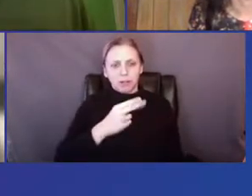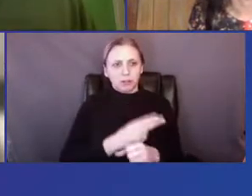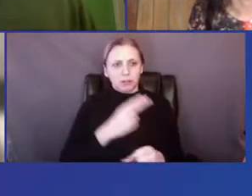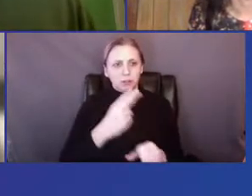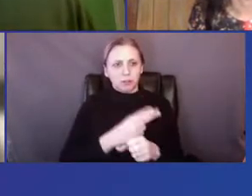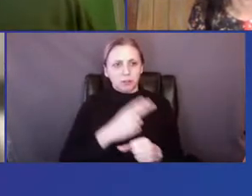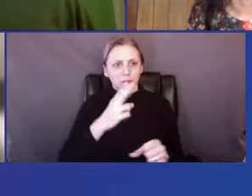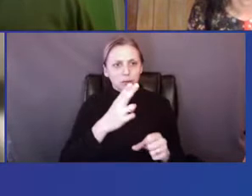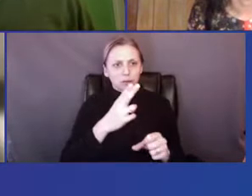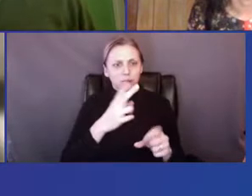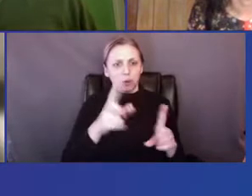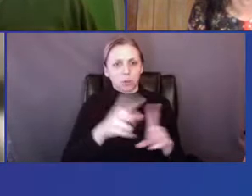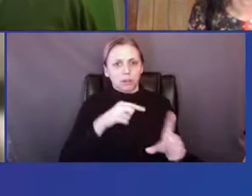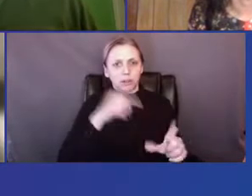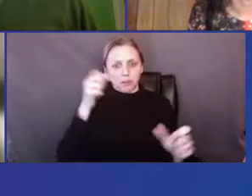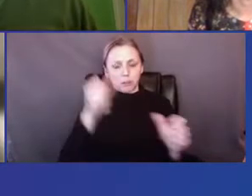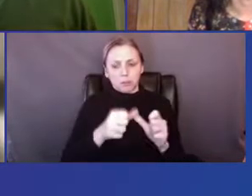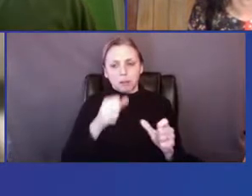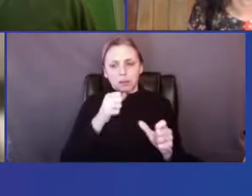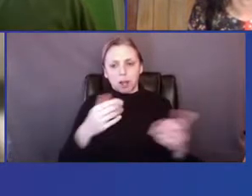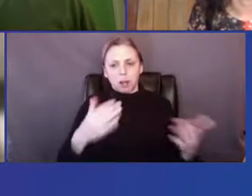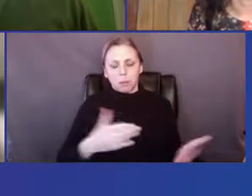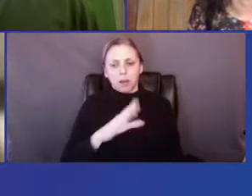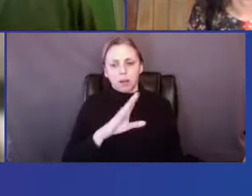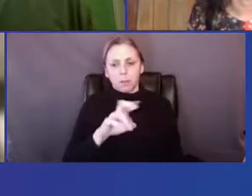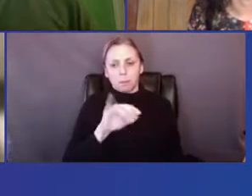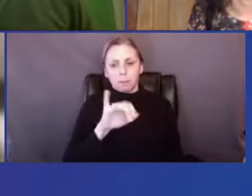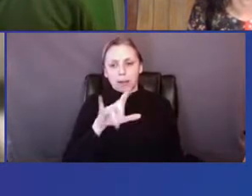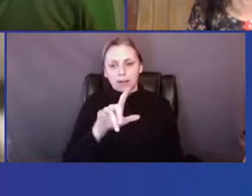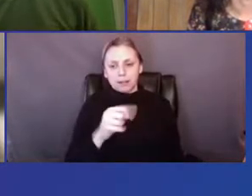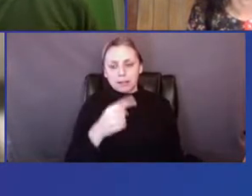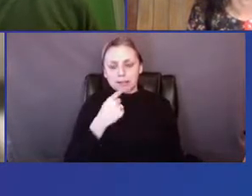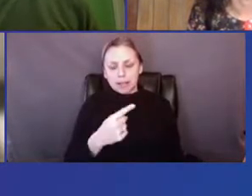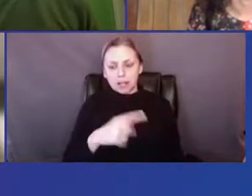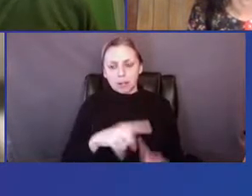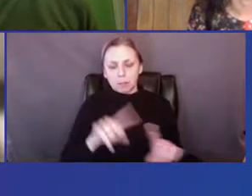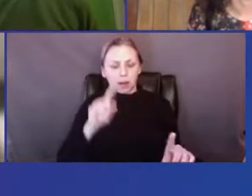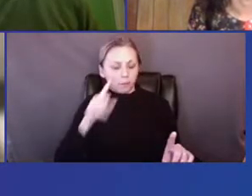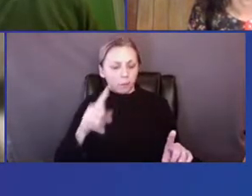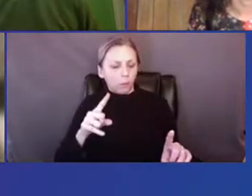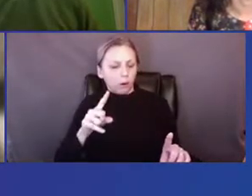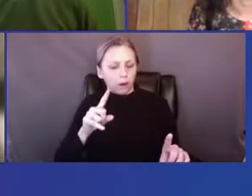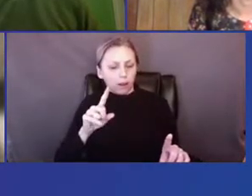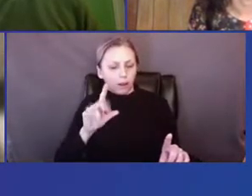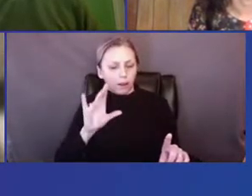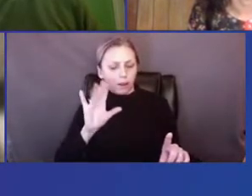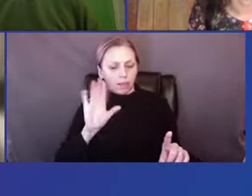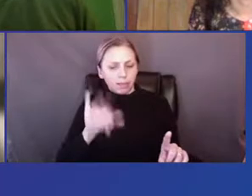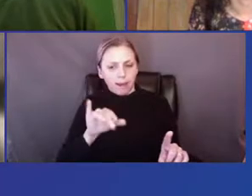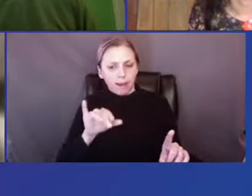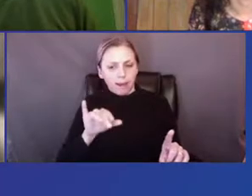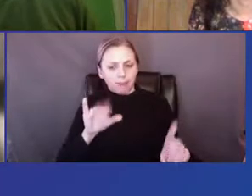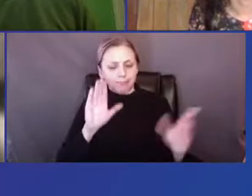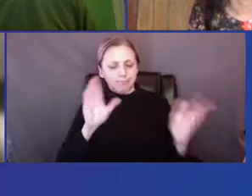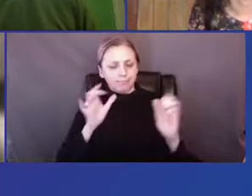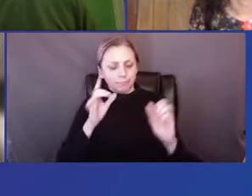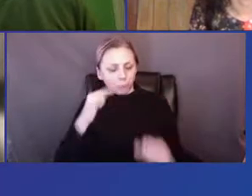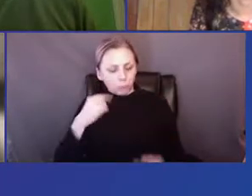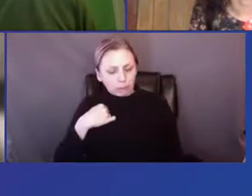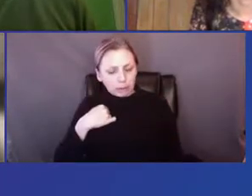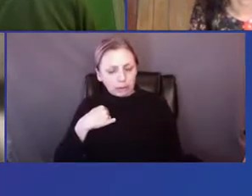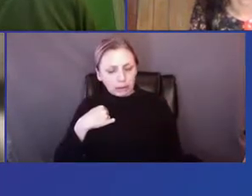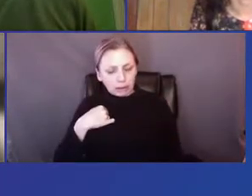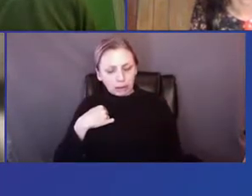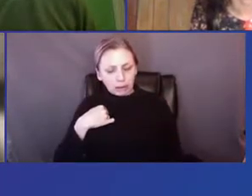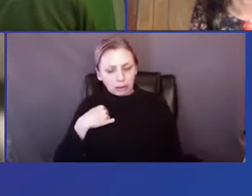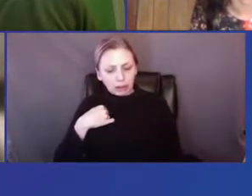remember, not necessarily what Benedict said, but for the contrast for me and my thinking is that,